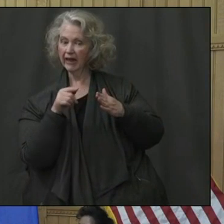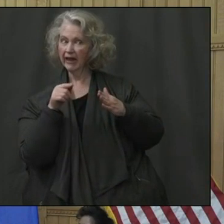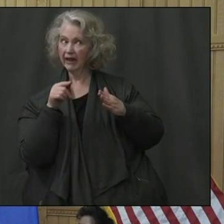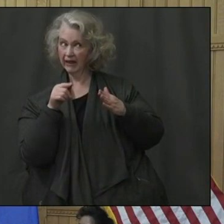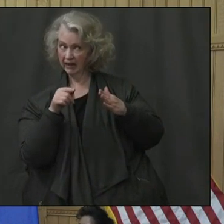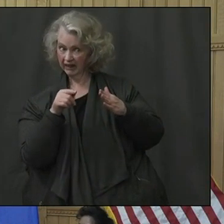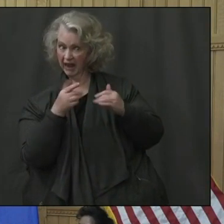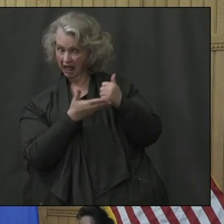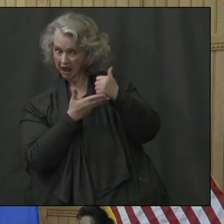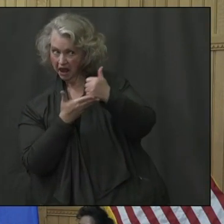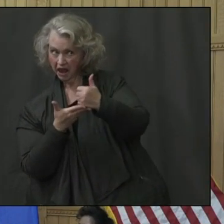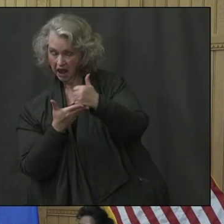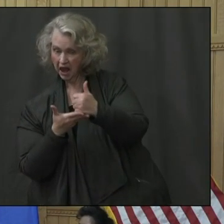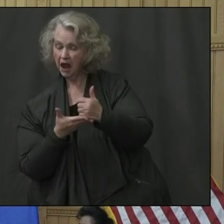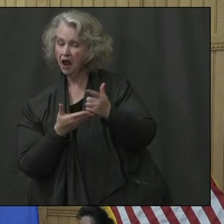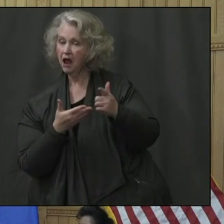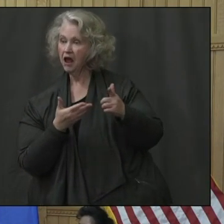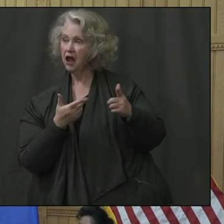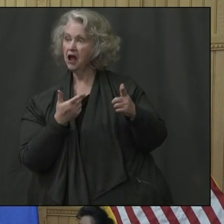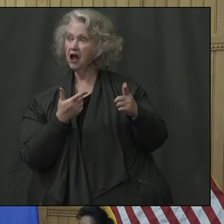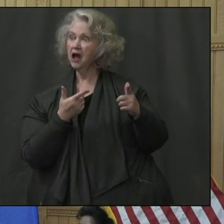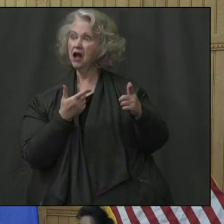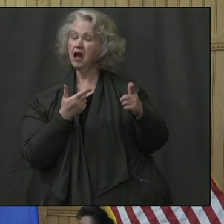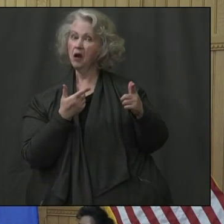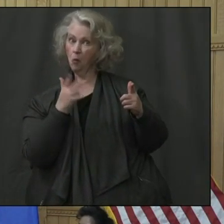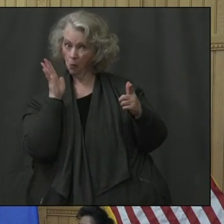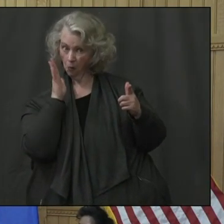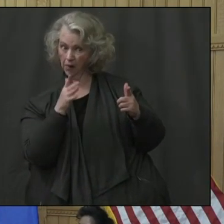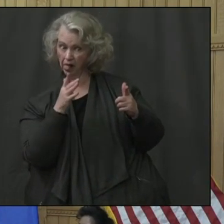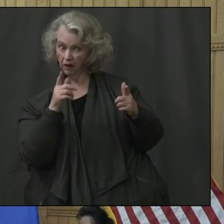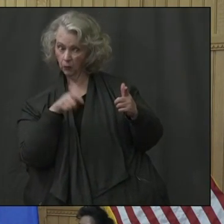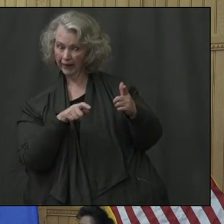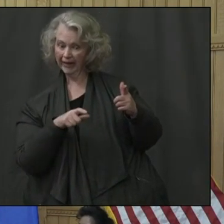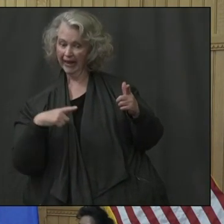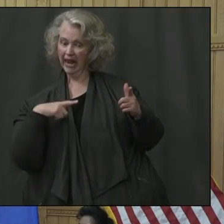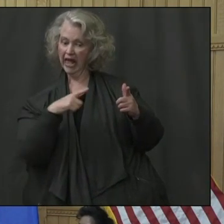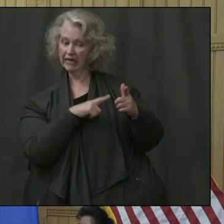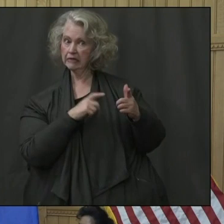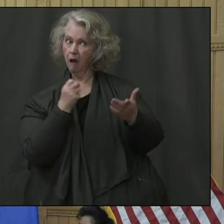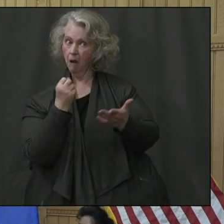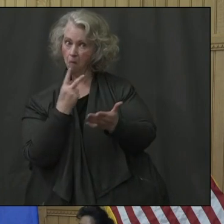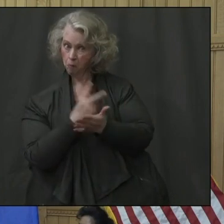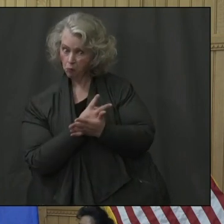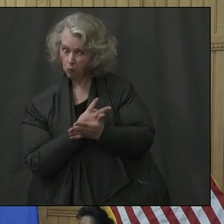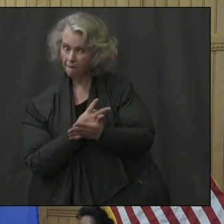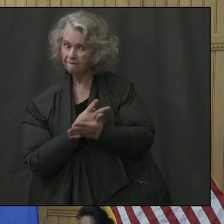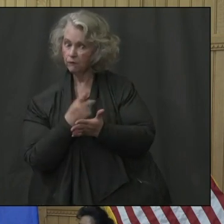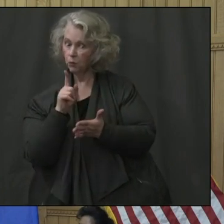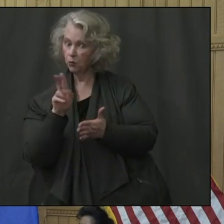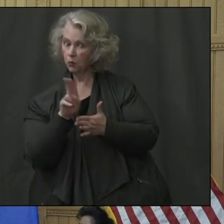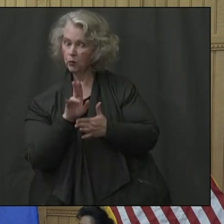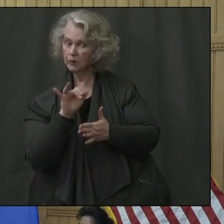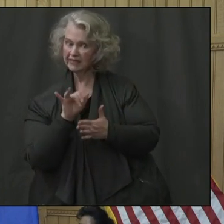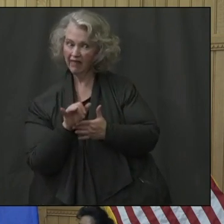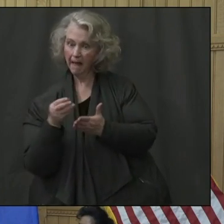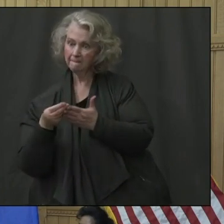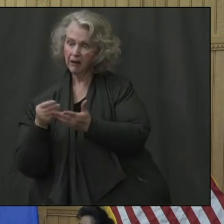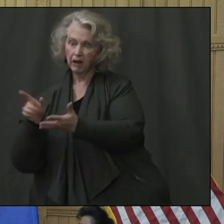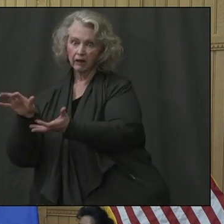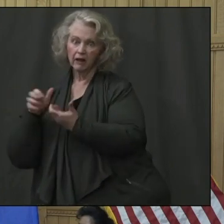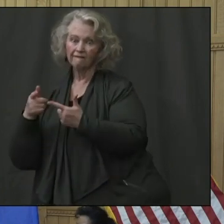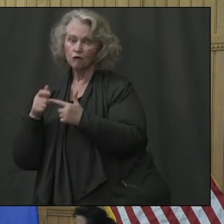will you have to, and I don't know if you need legislative approval for this, will you have to begin using, um, the rainy day funds?